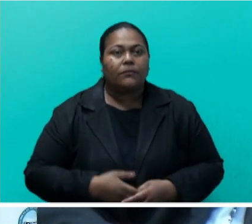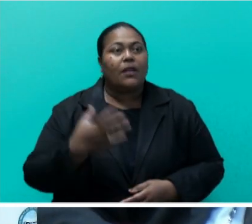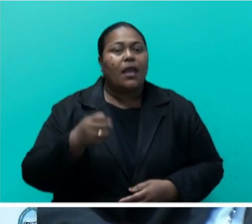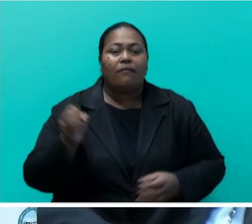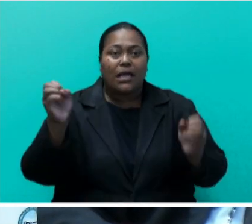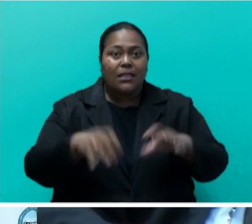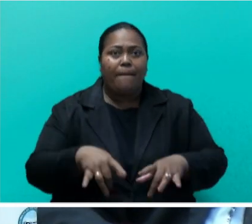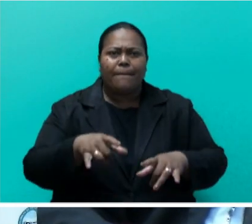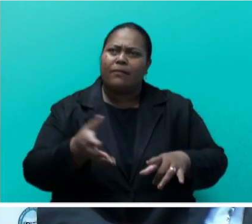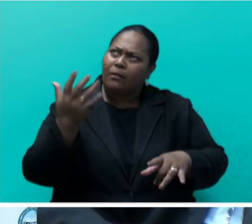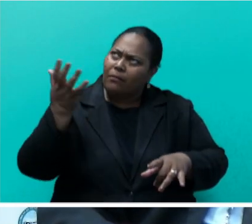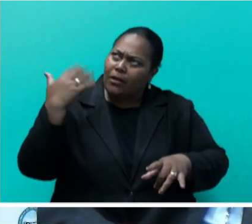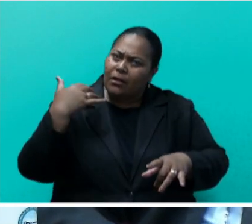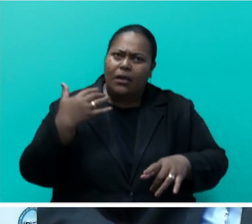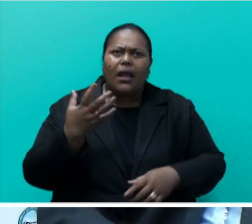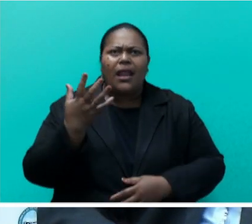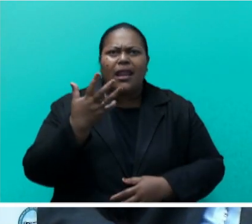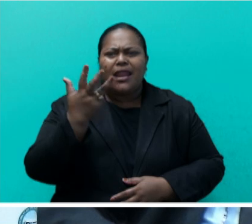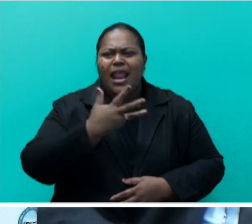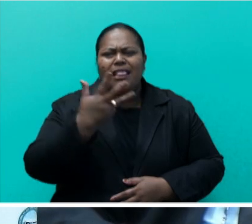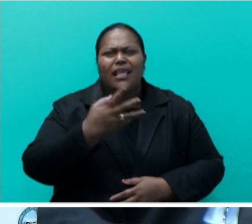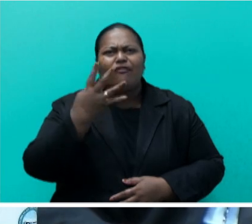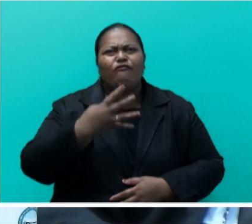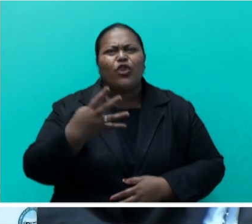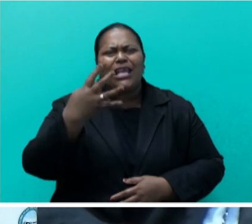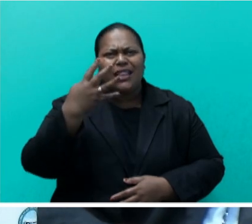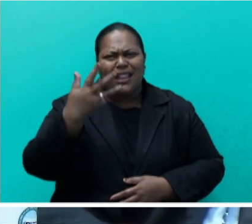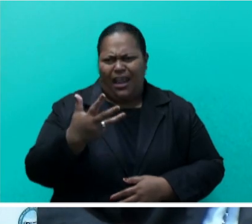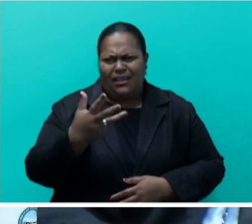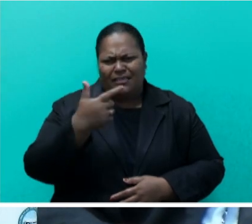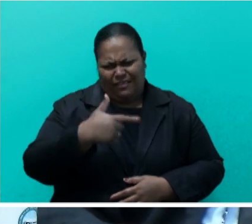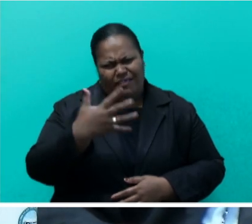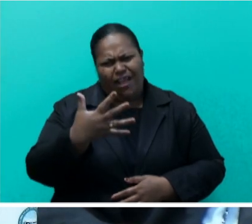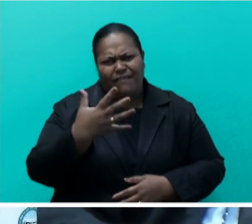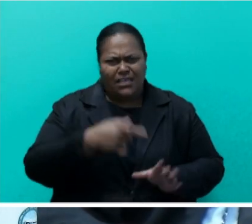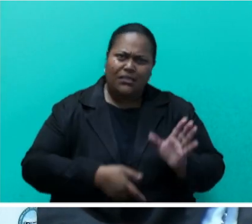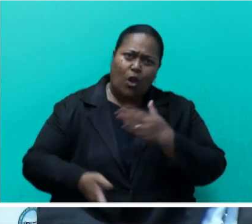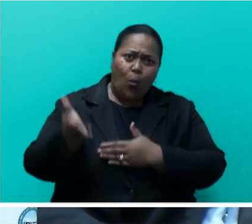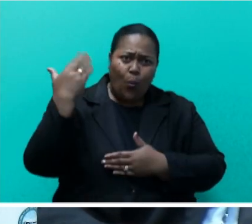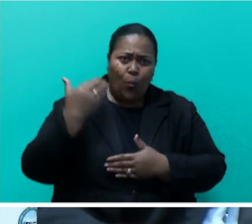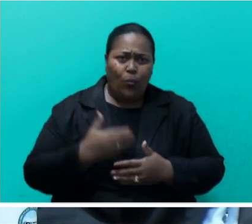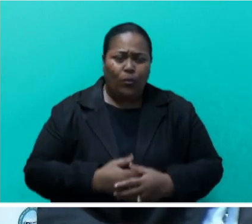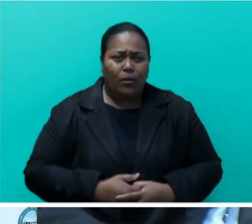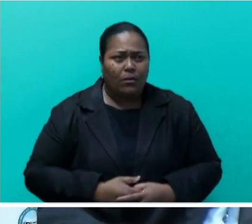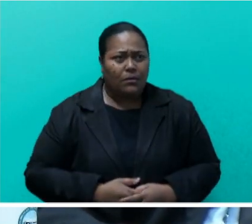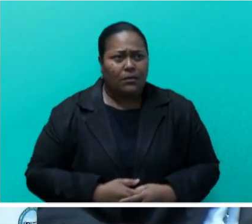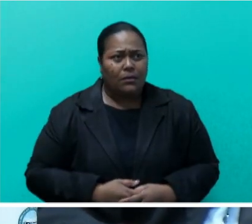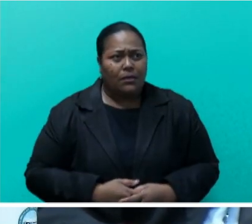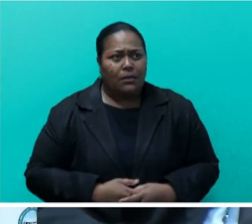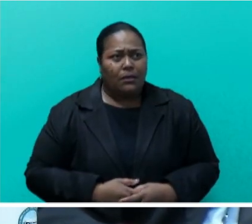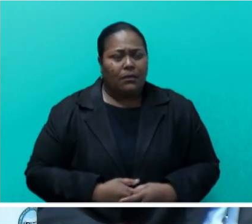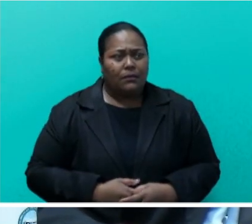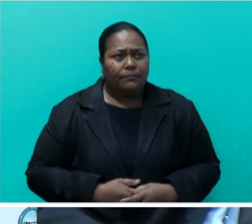dump site since 1949, about 75 years ago. Not been any